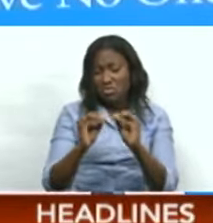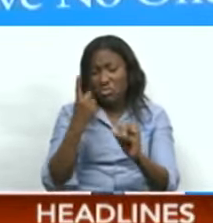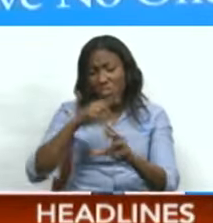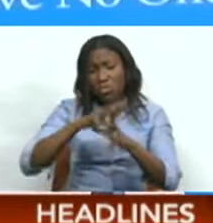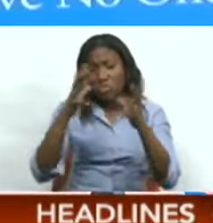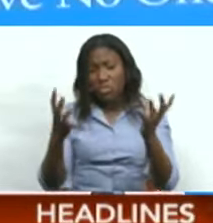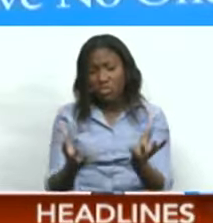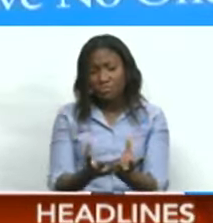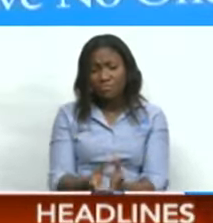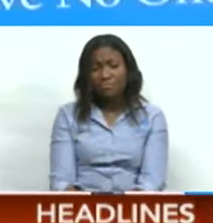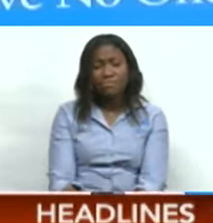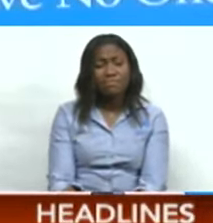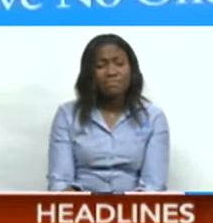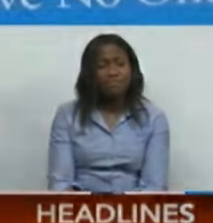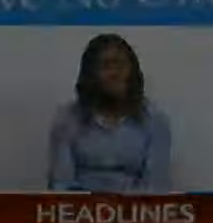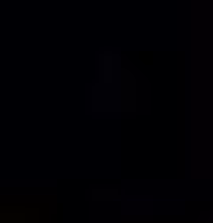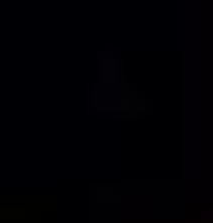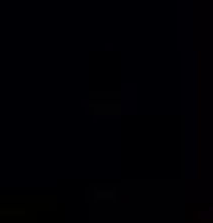progress.